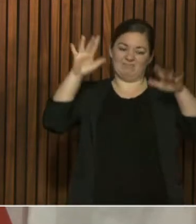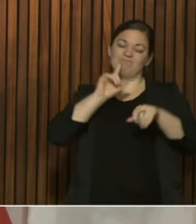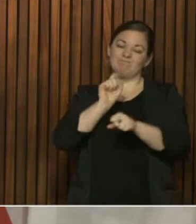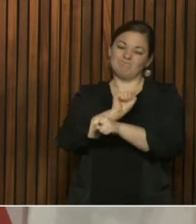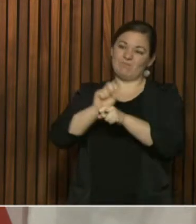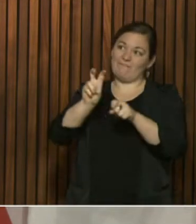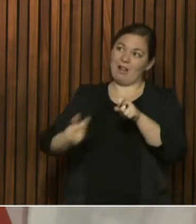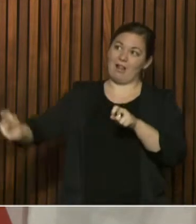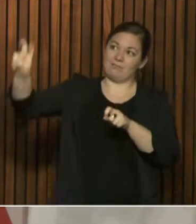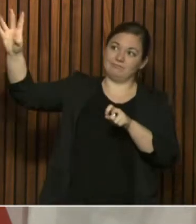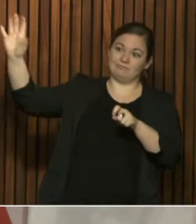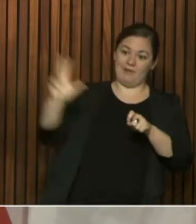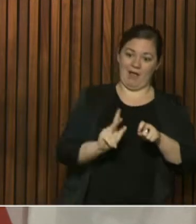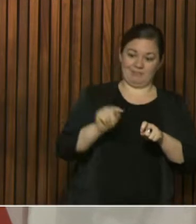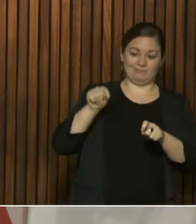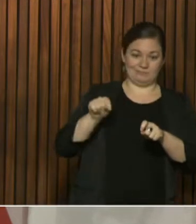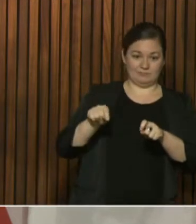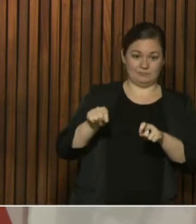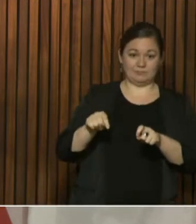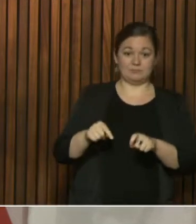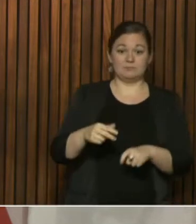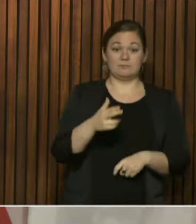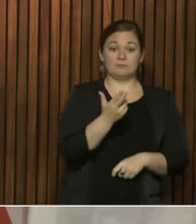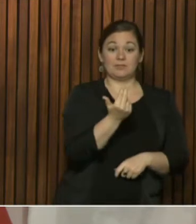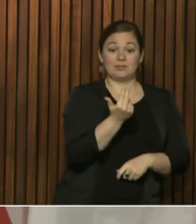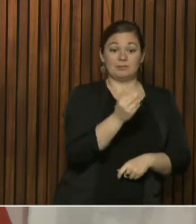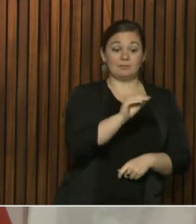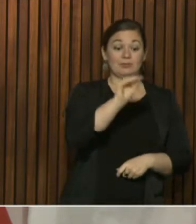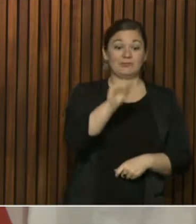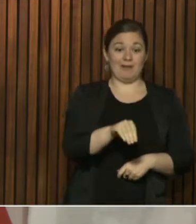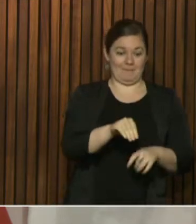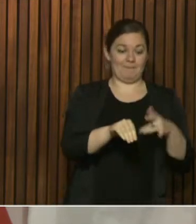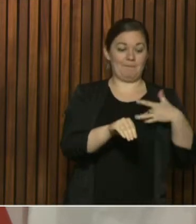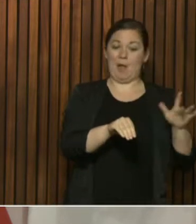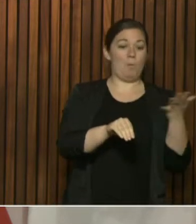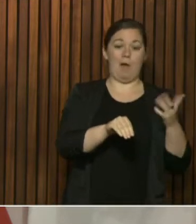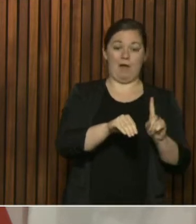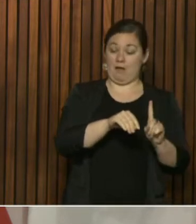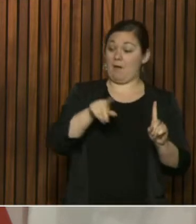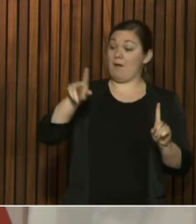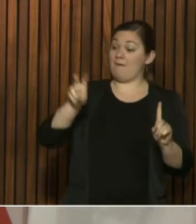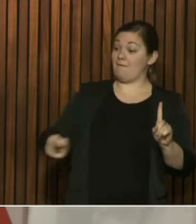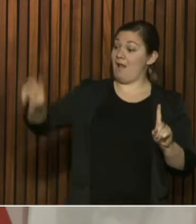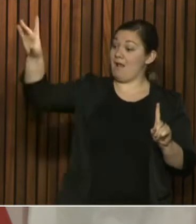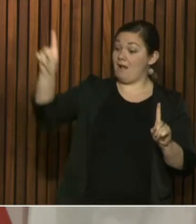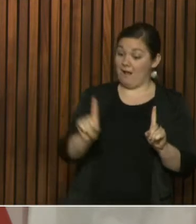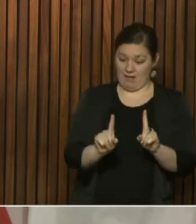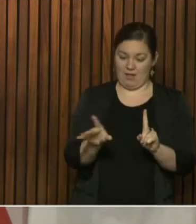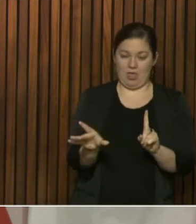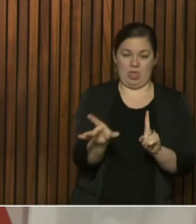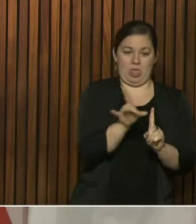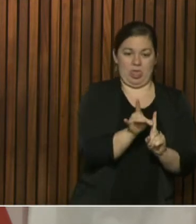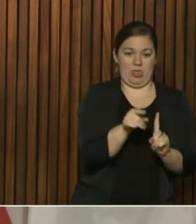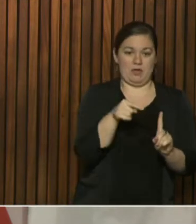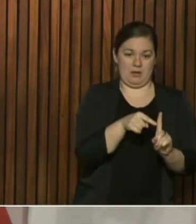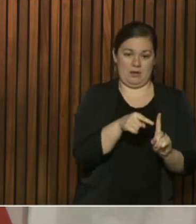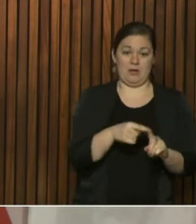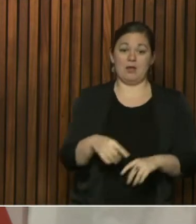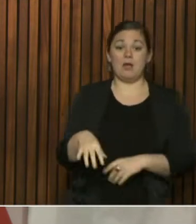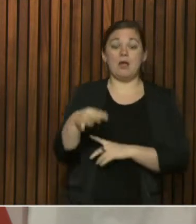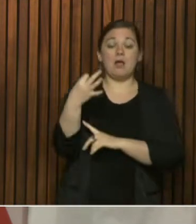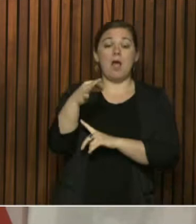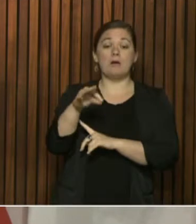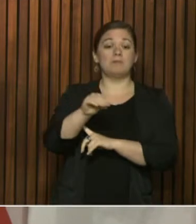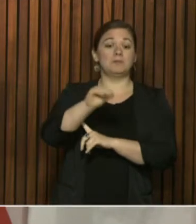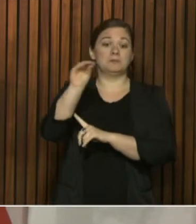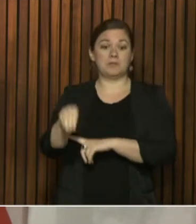with a case. 19% had community exposure. And about 48% the exposure information is still pending.